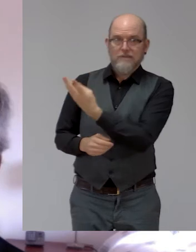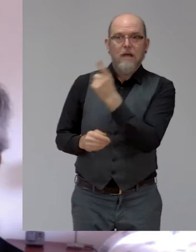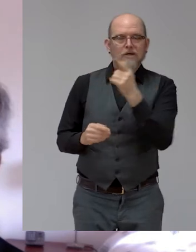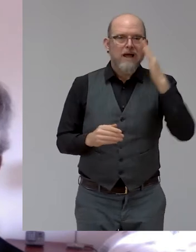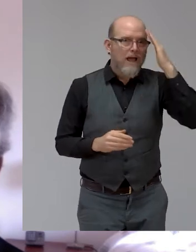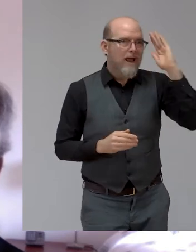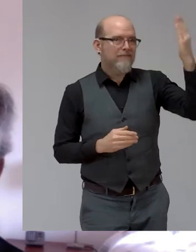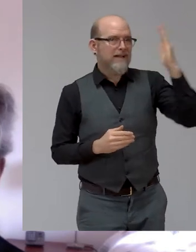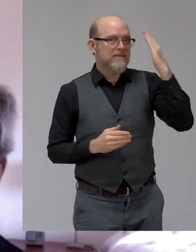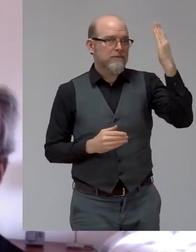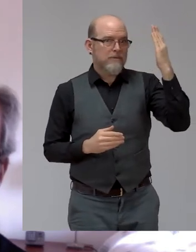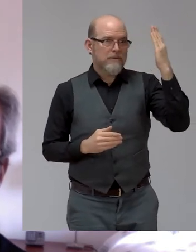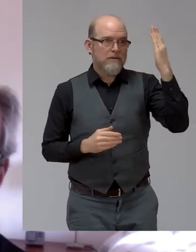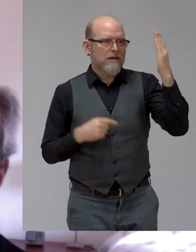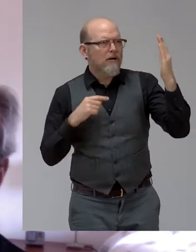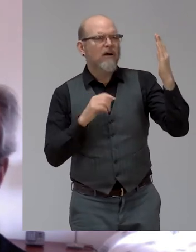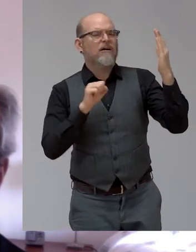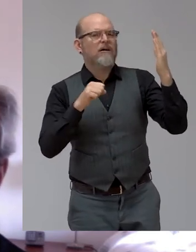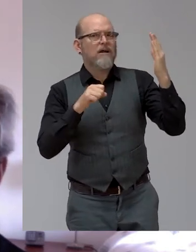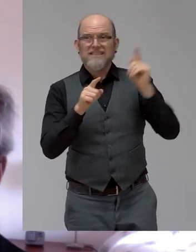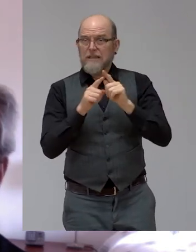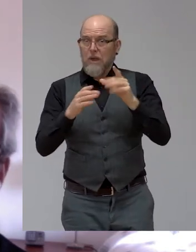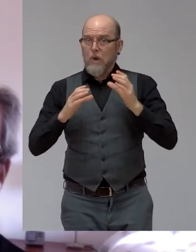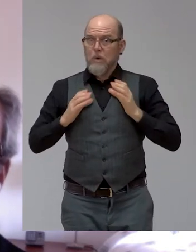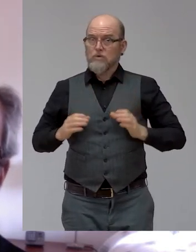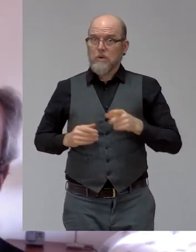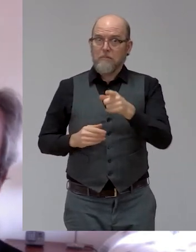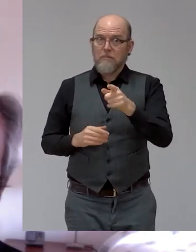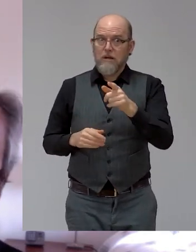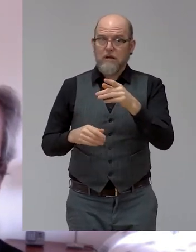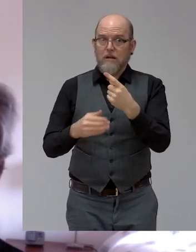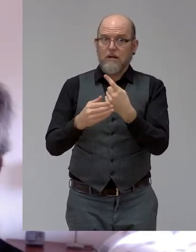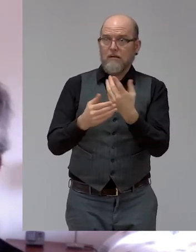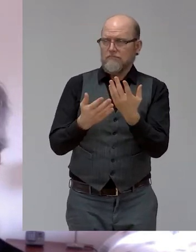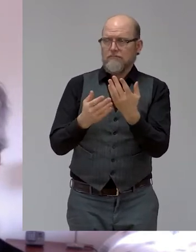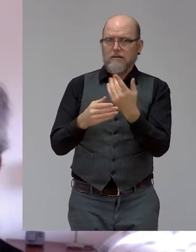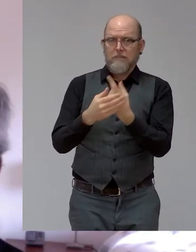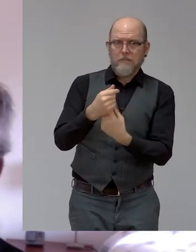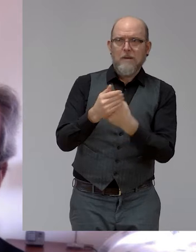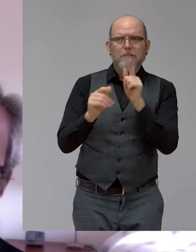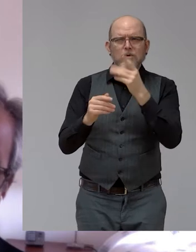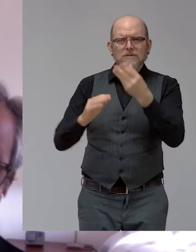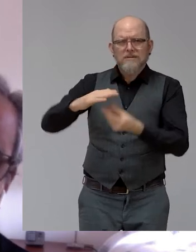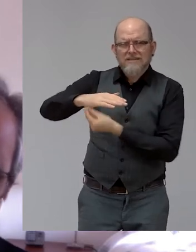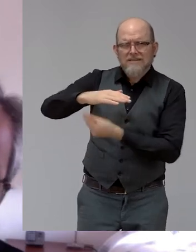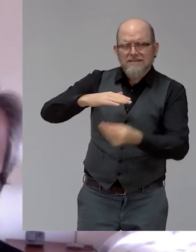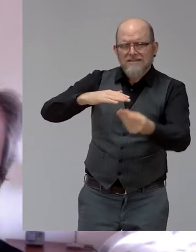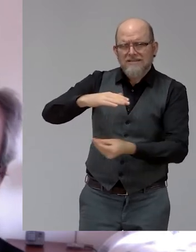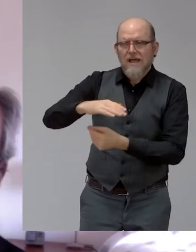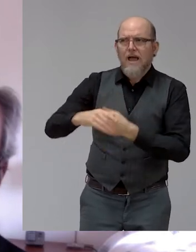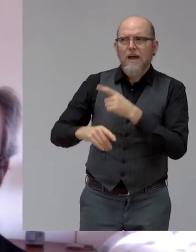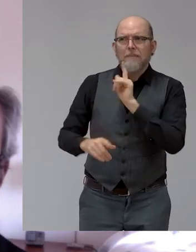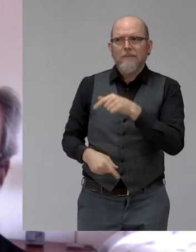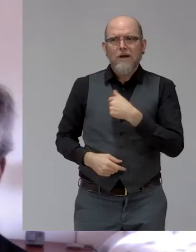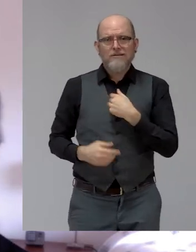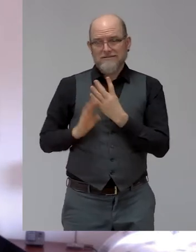reflective of the customer base will my colleagues and I be able to truly understand the customer. Then it's only if I truly